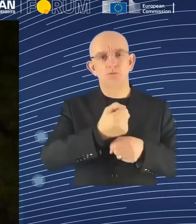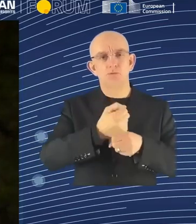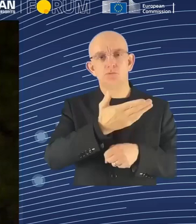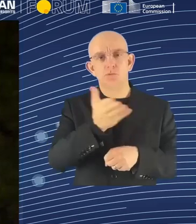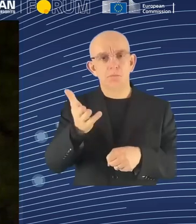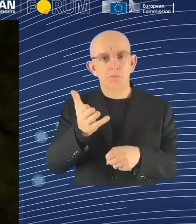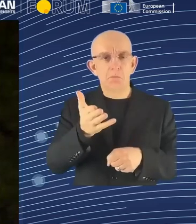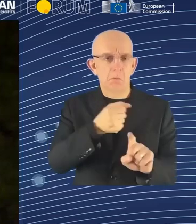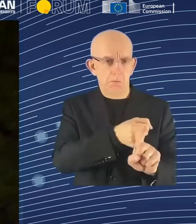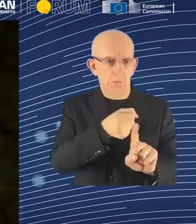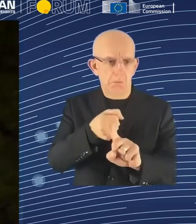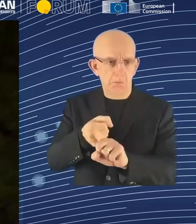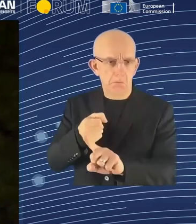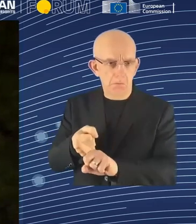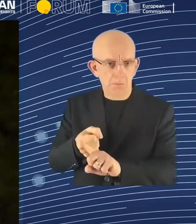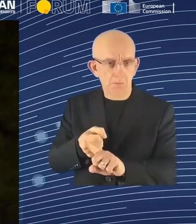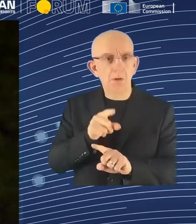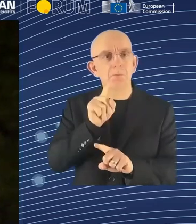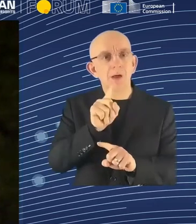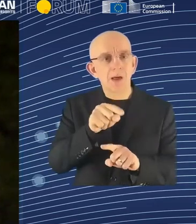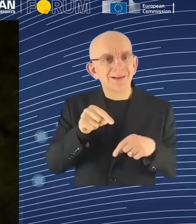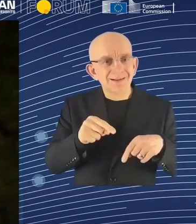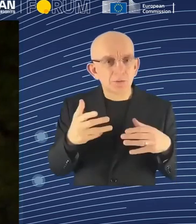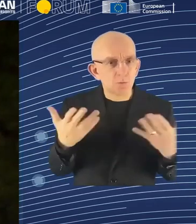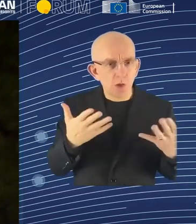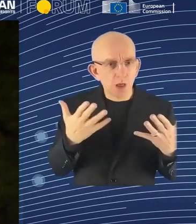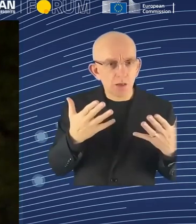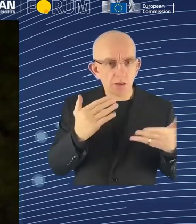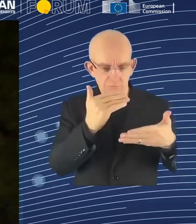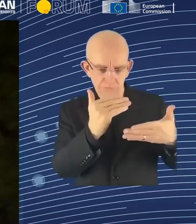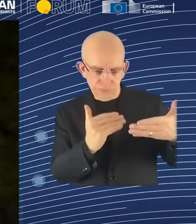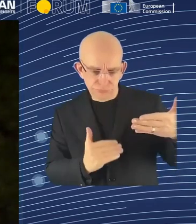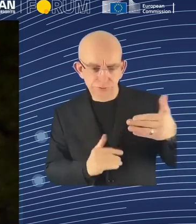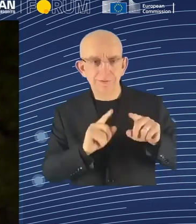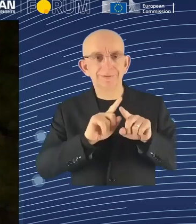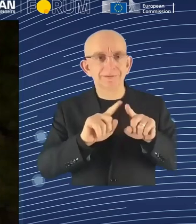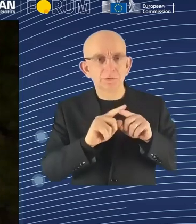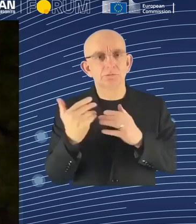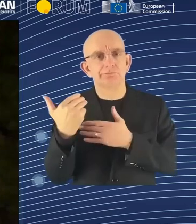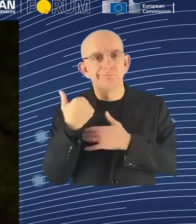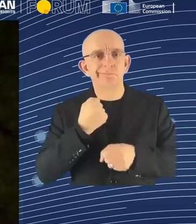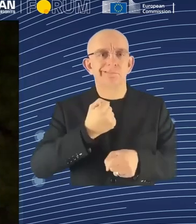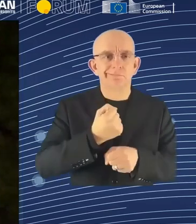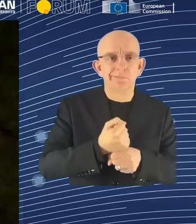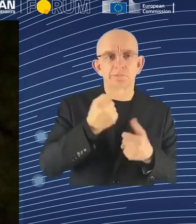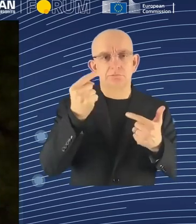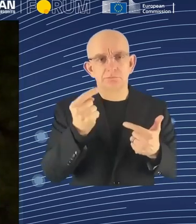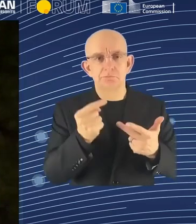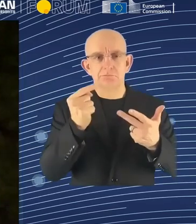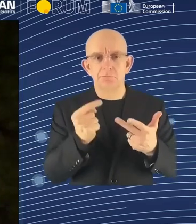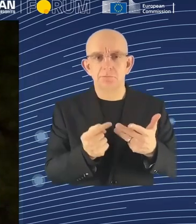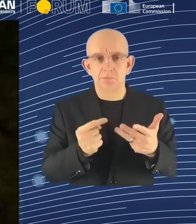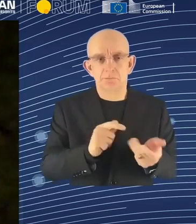fully automated. So, it's really working with the AI rather than replacing the human.